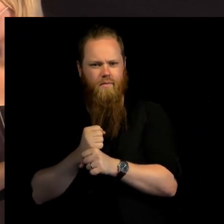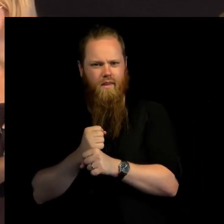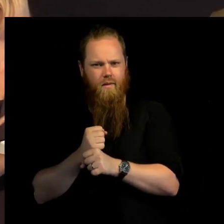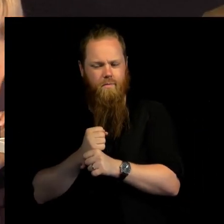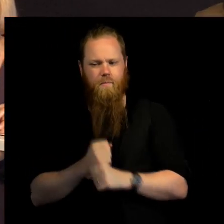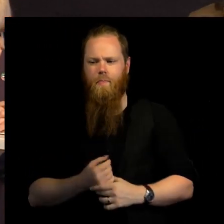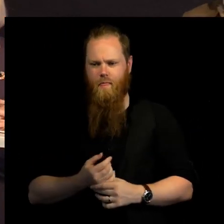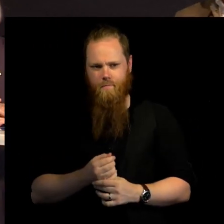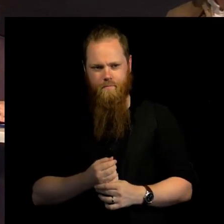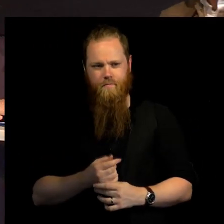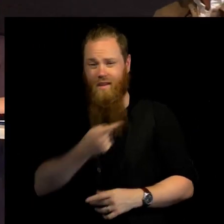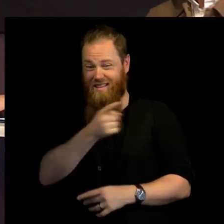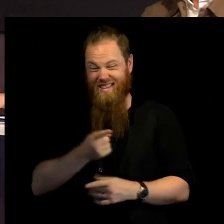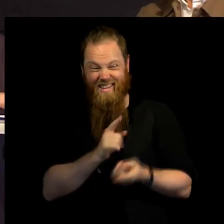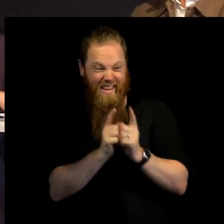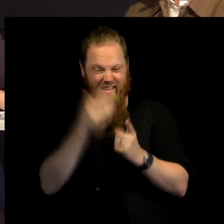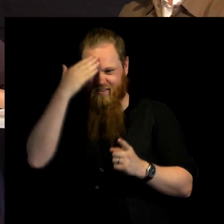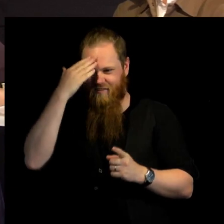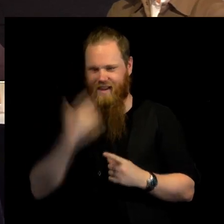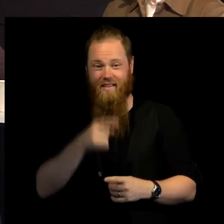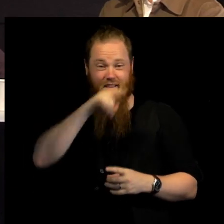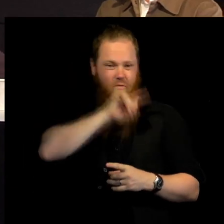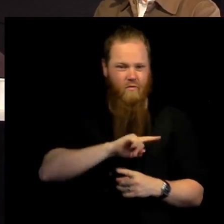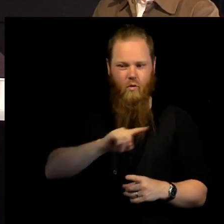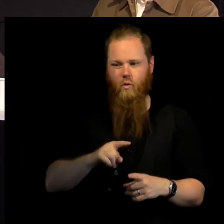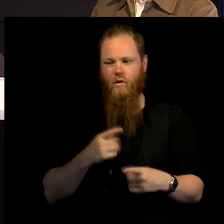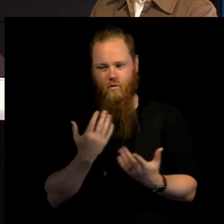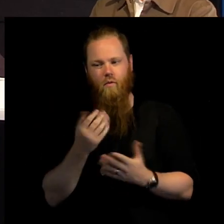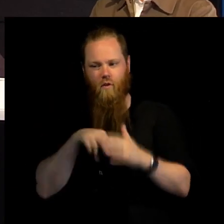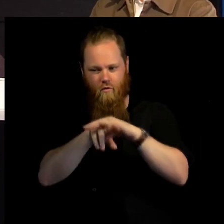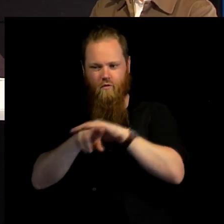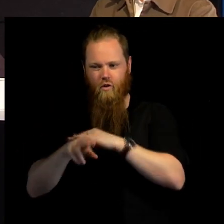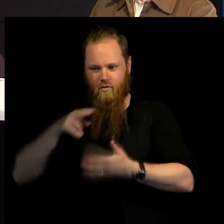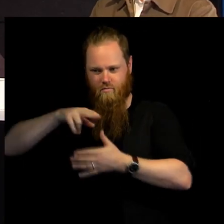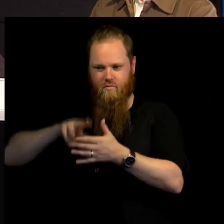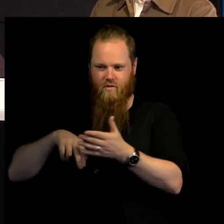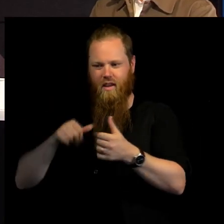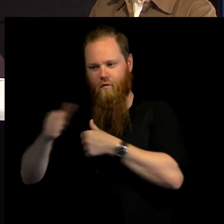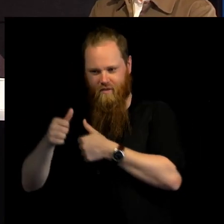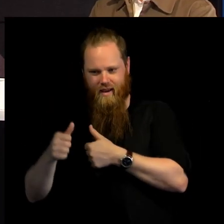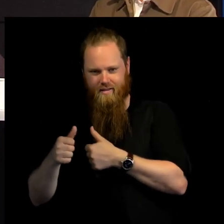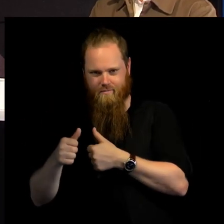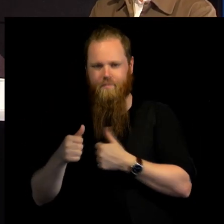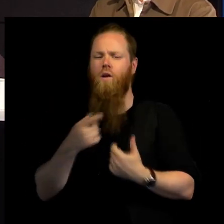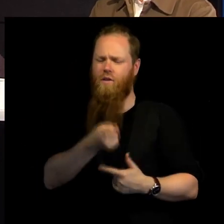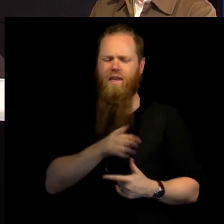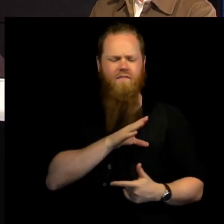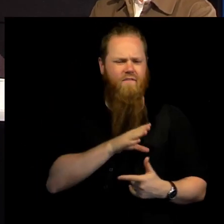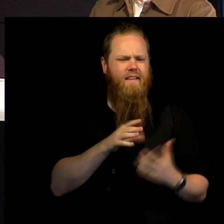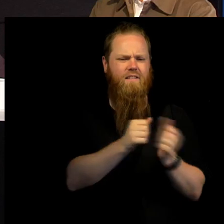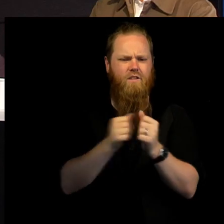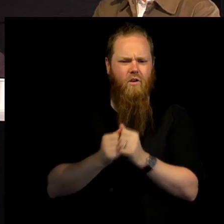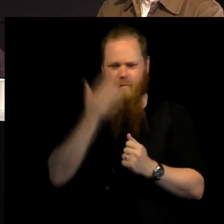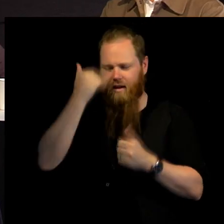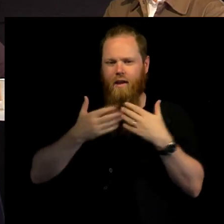on refugees signed last year. It was based on a declaration from the General Assembly with 196 countries. All these things are things to nurture the